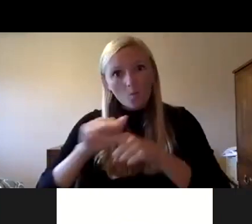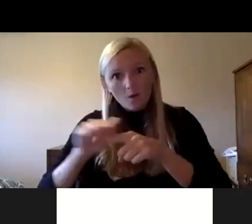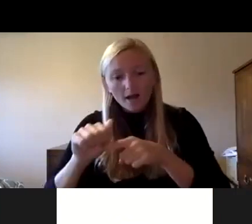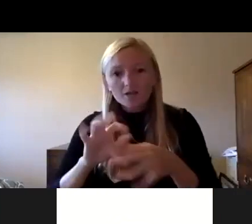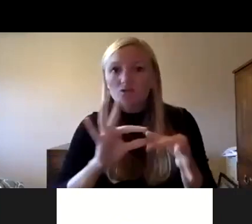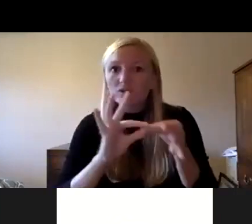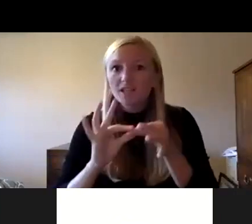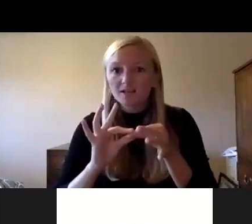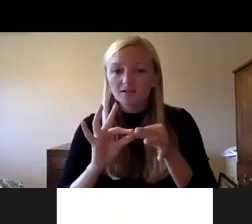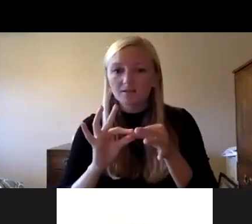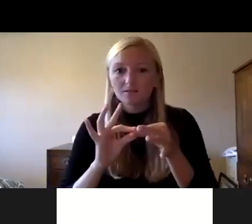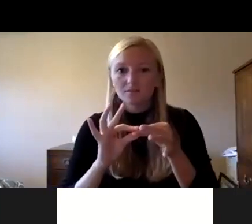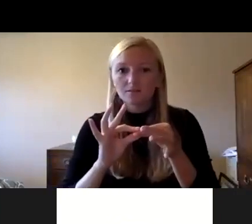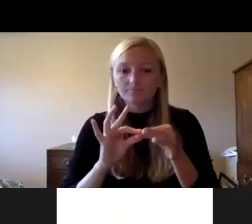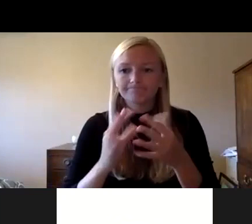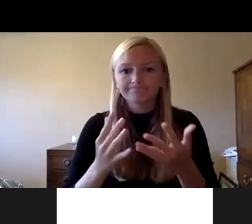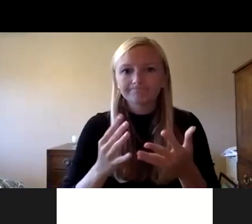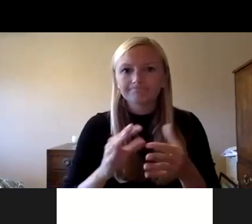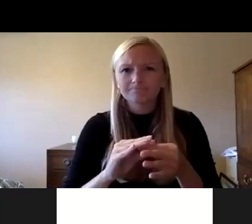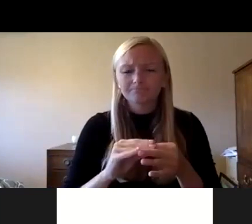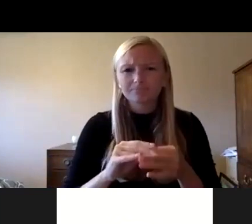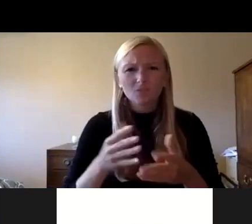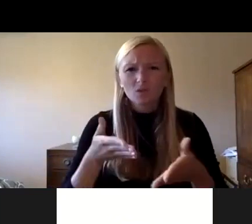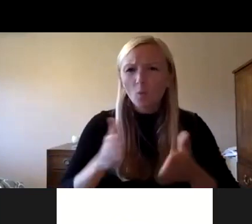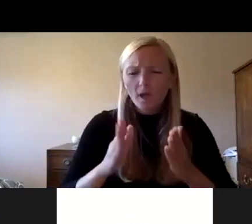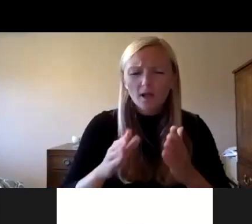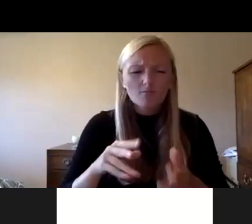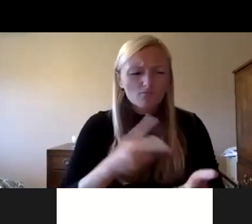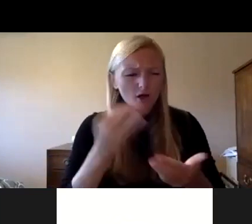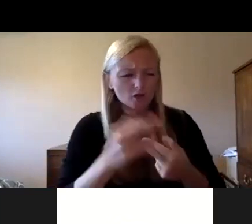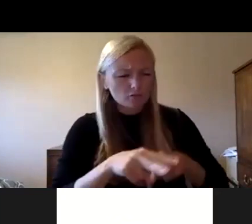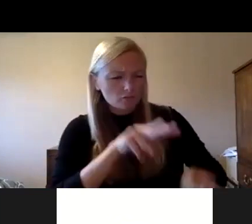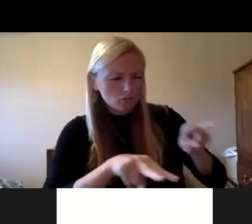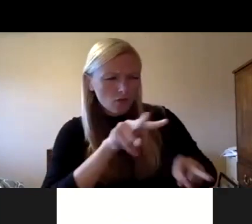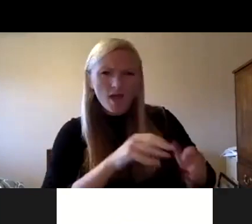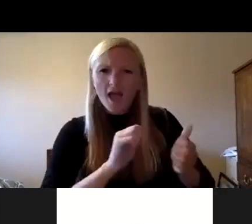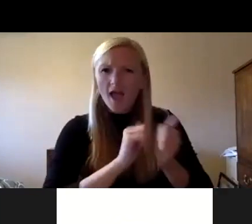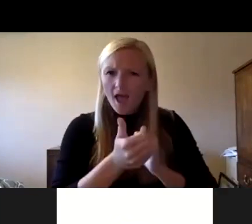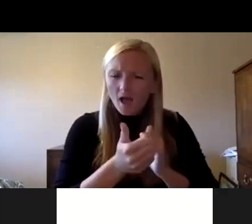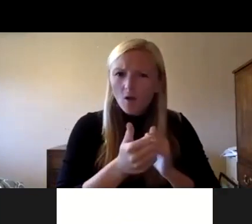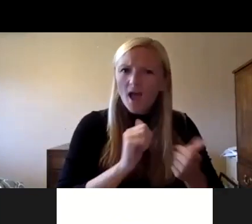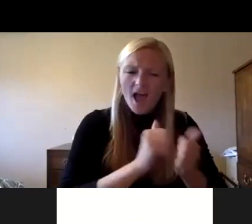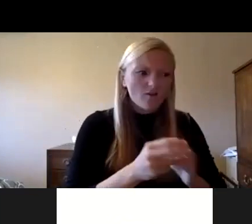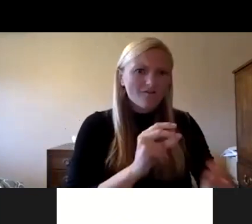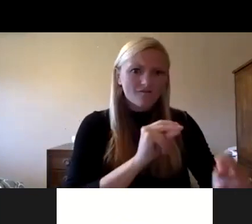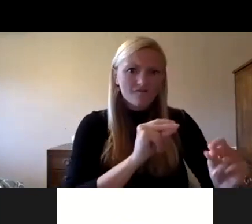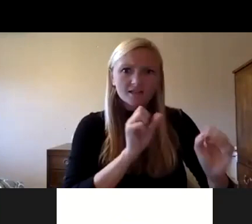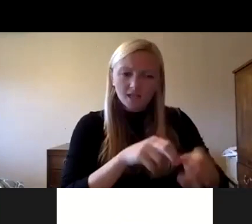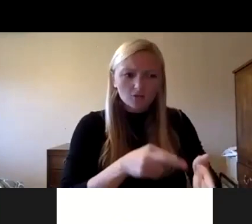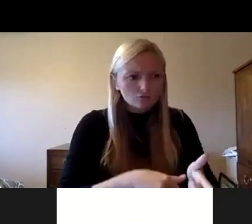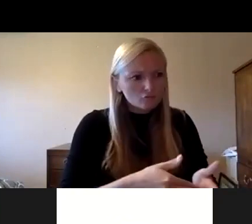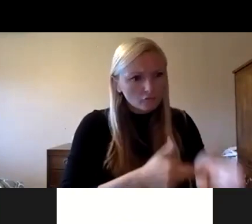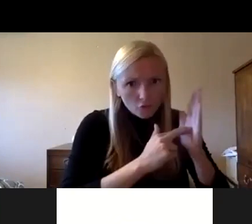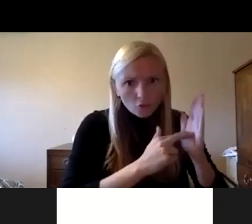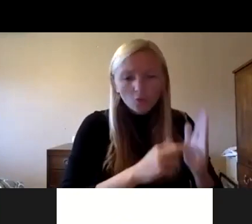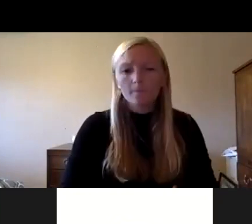to um you know look the way we look at projects and the in the speed with which we're able to review them but then after that the